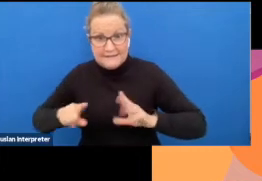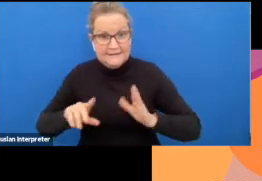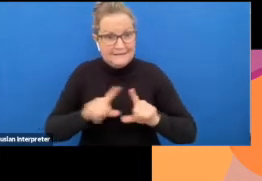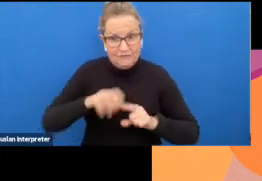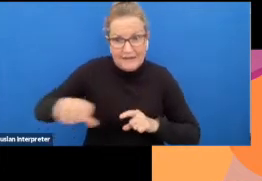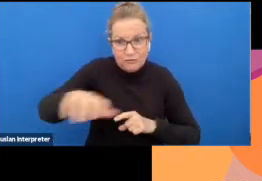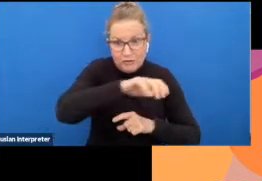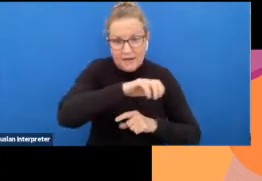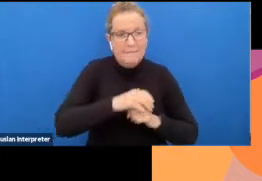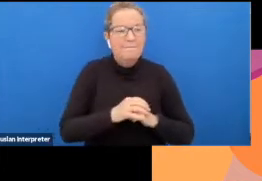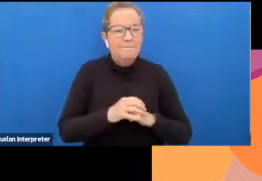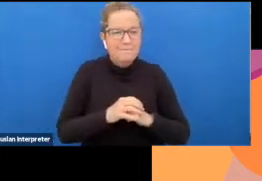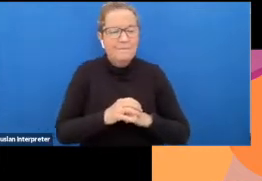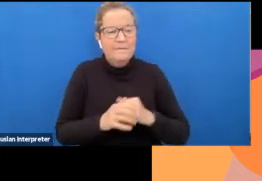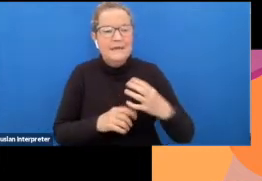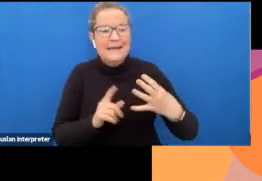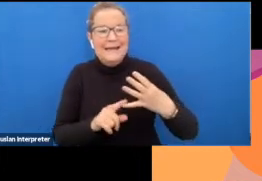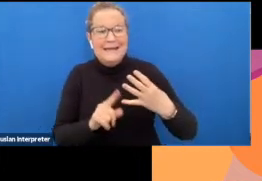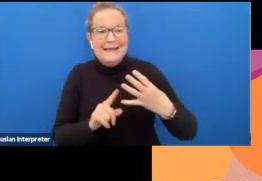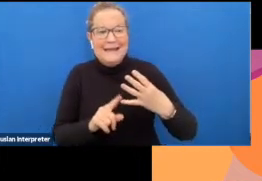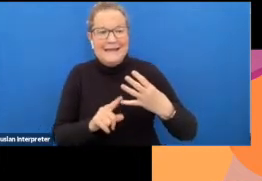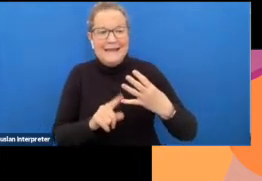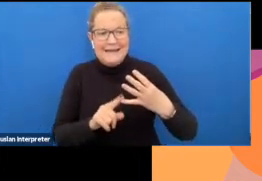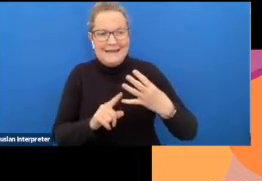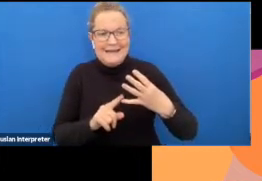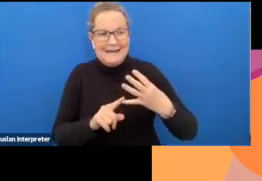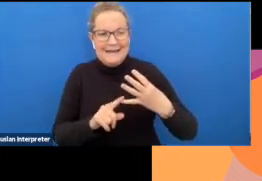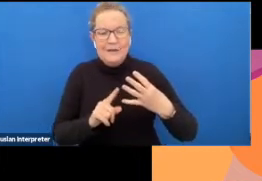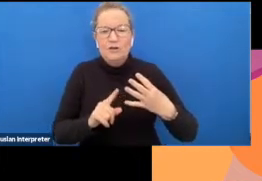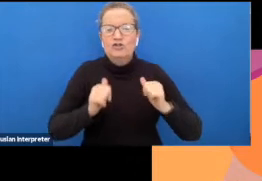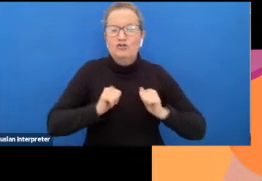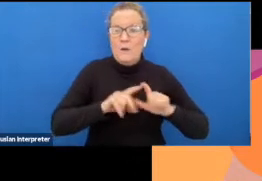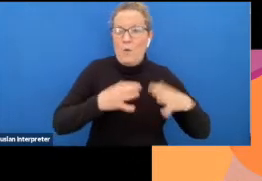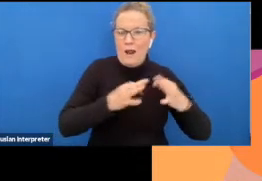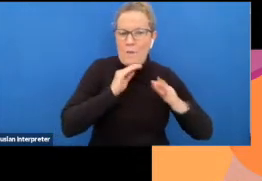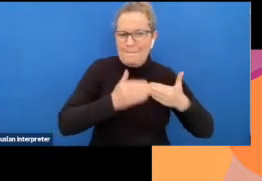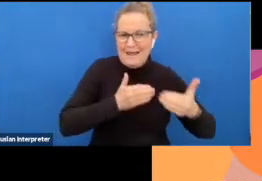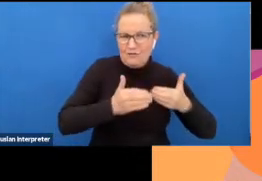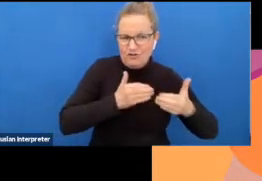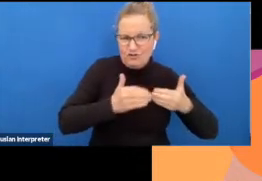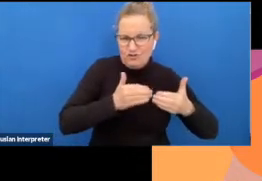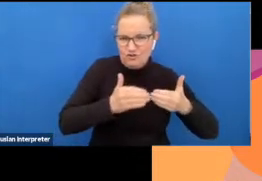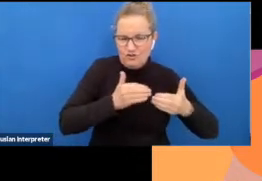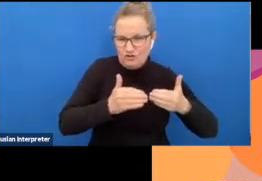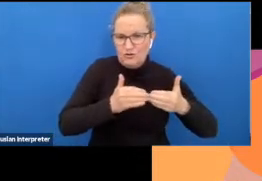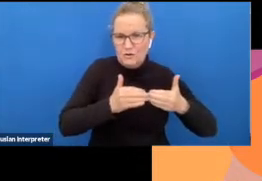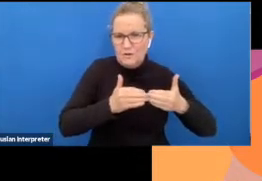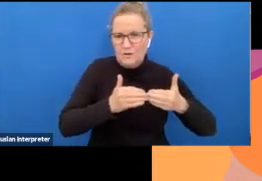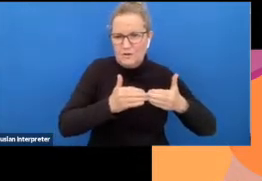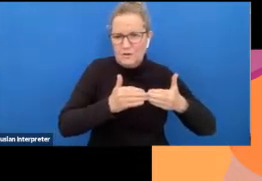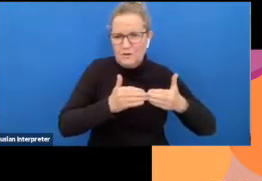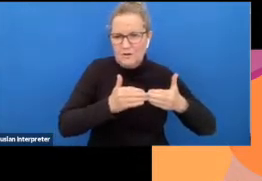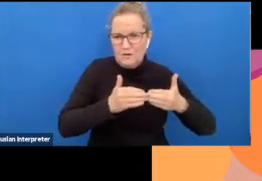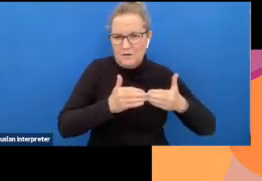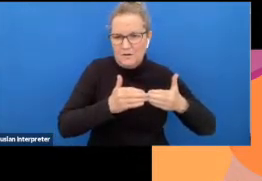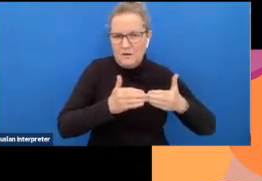each job will be managed by a group training organization and the people will be directly employed by the group training